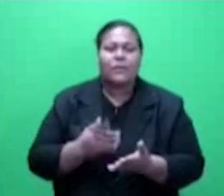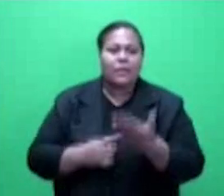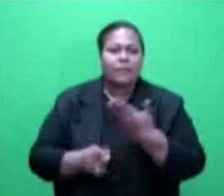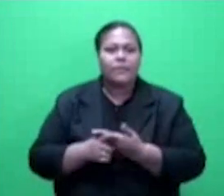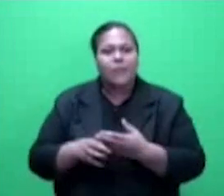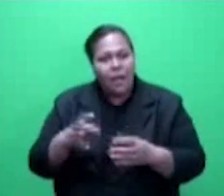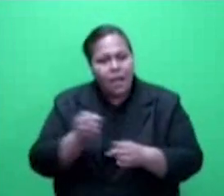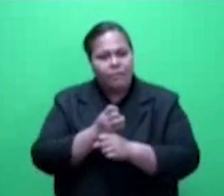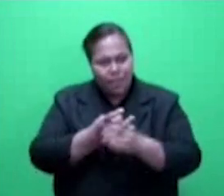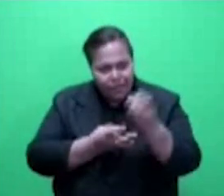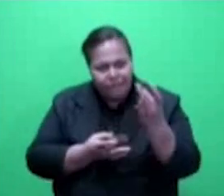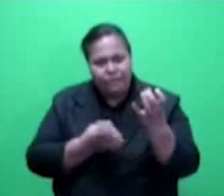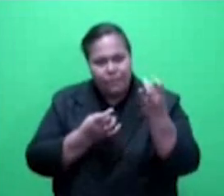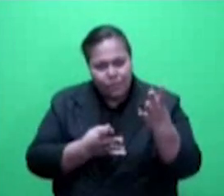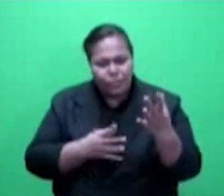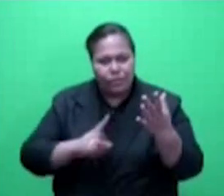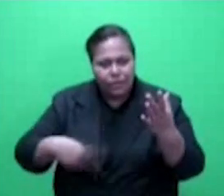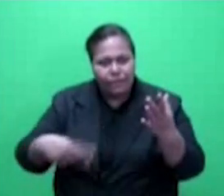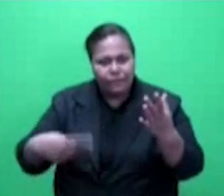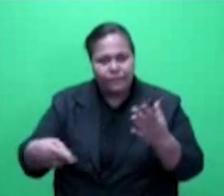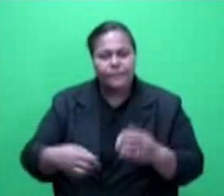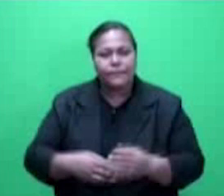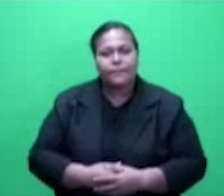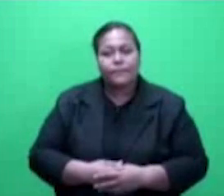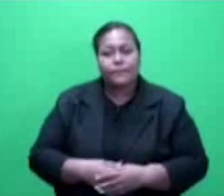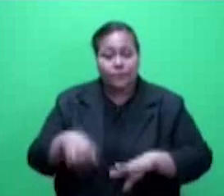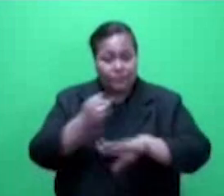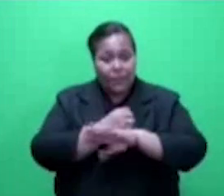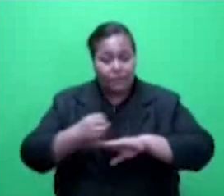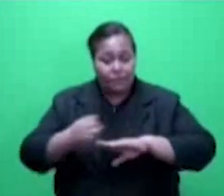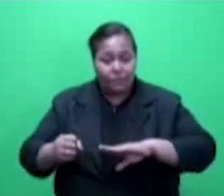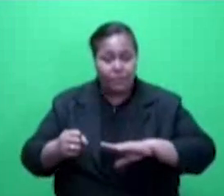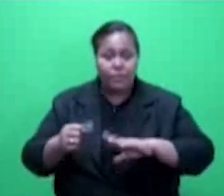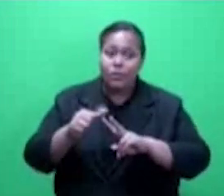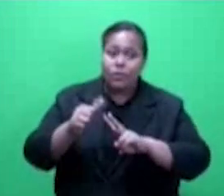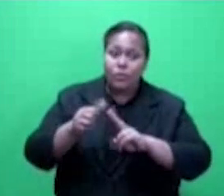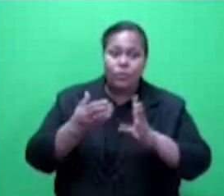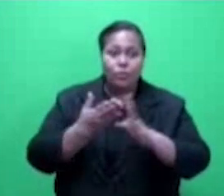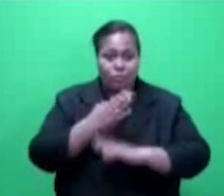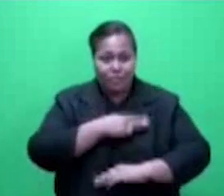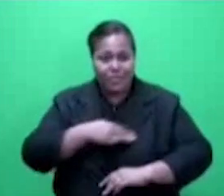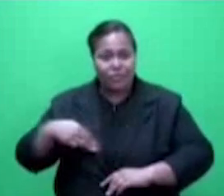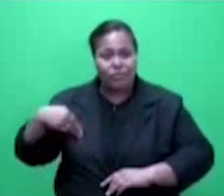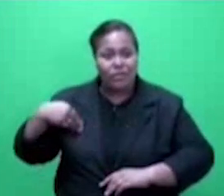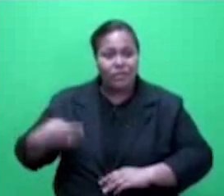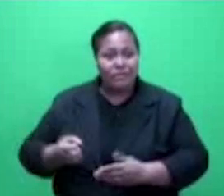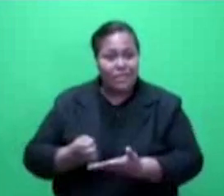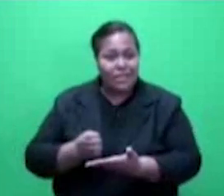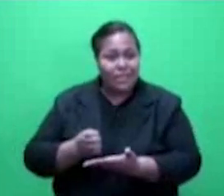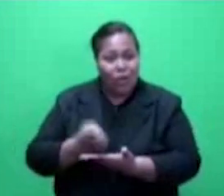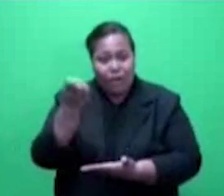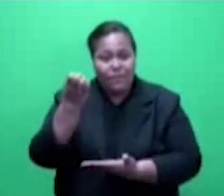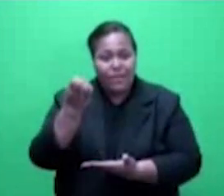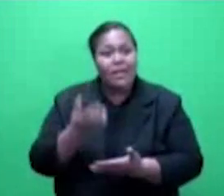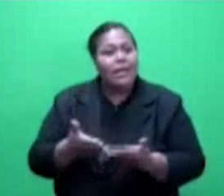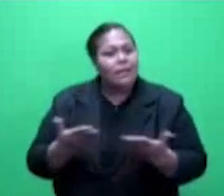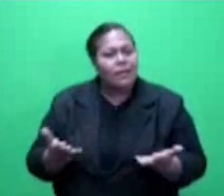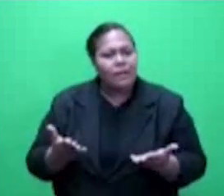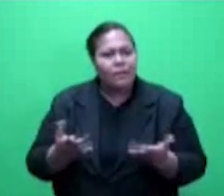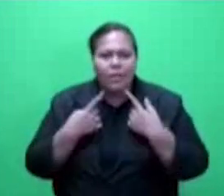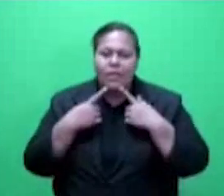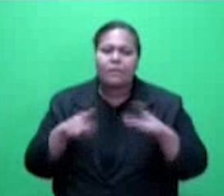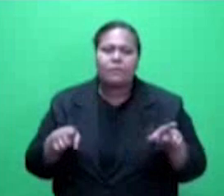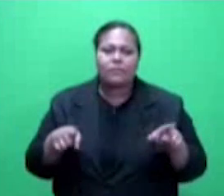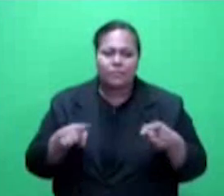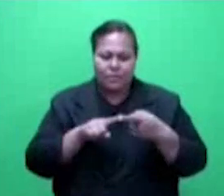policy adjustment. Government also, through the Ministry of Economy, has announced a number of